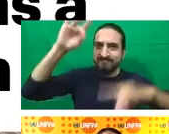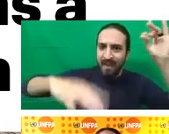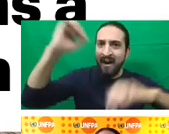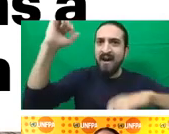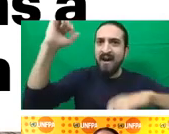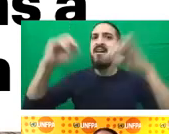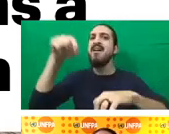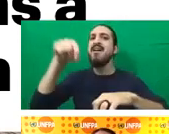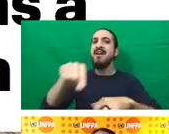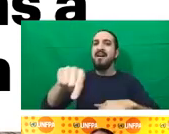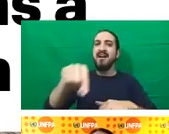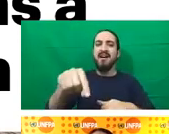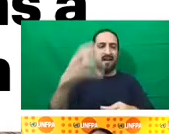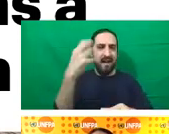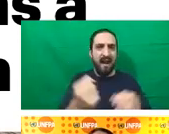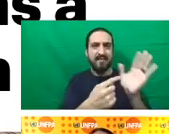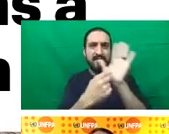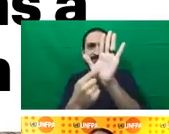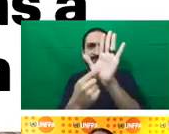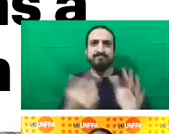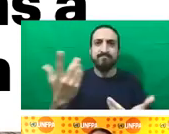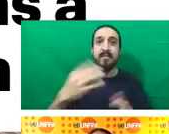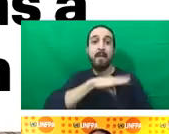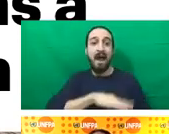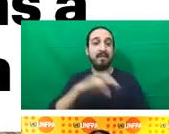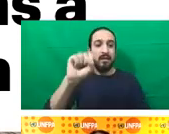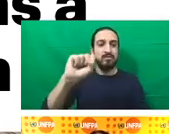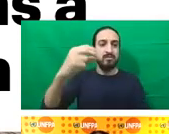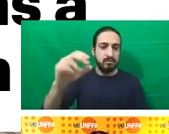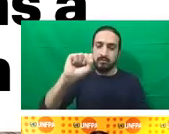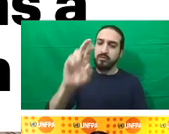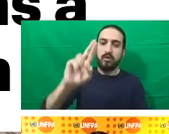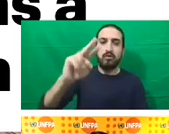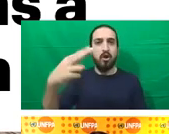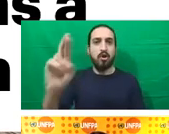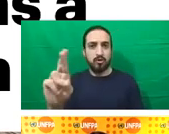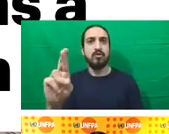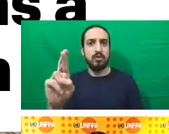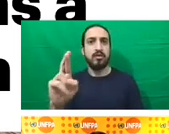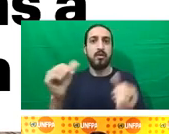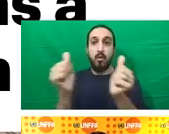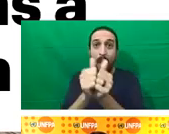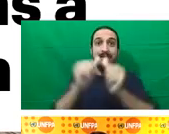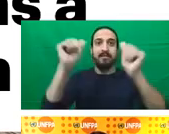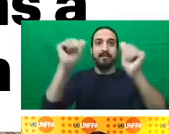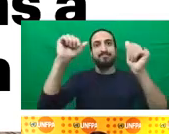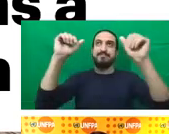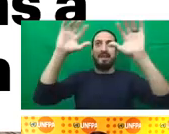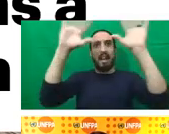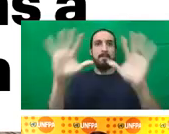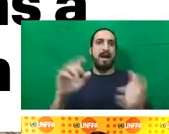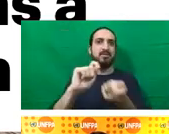SRHR as a basis for climate adaptation. So investments in resilient integrated health systems that promote